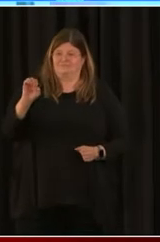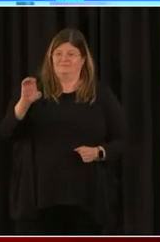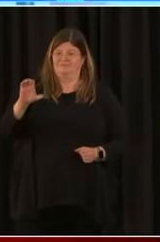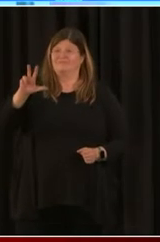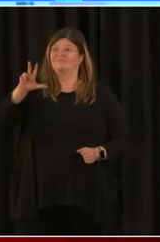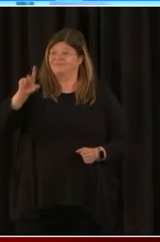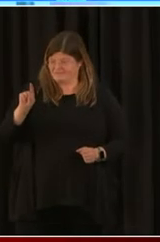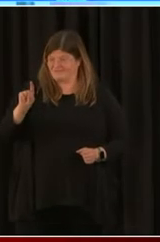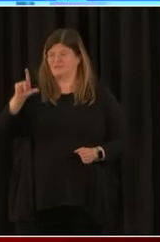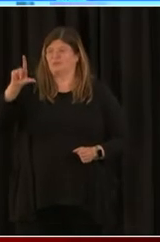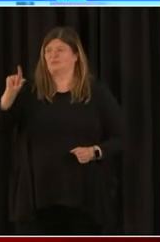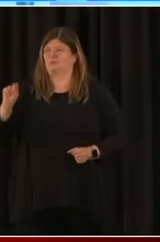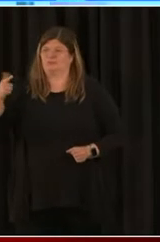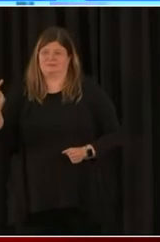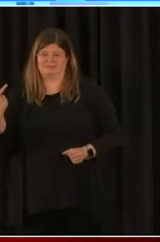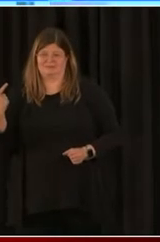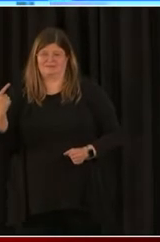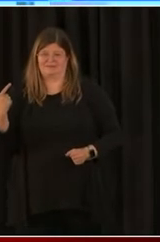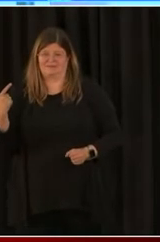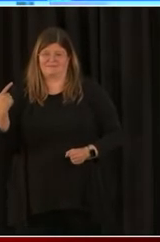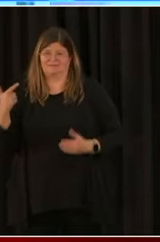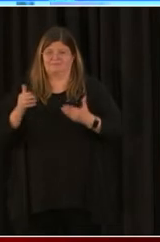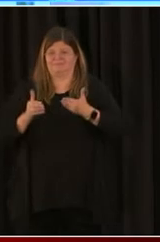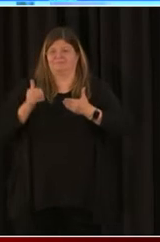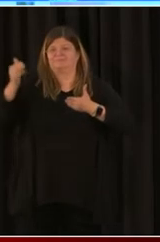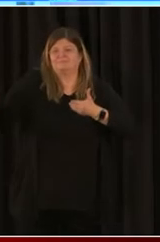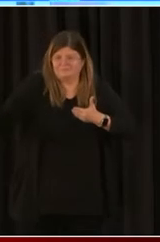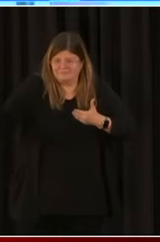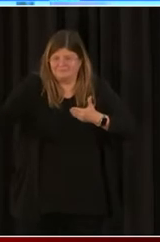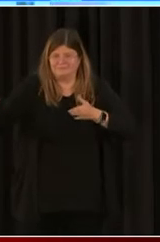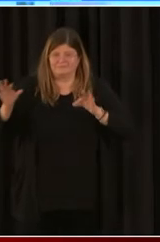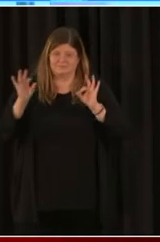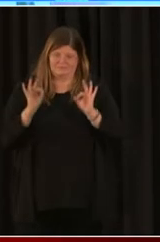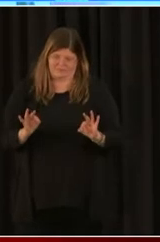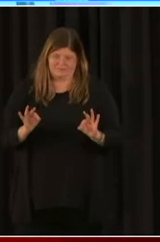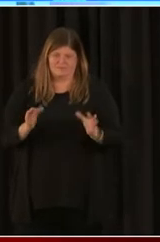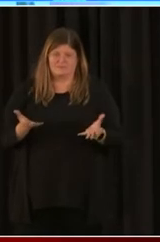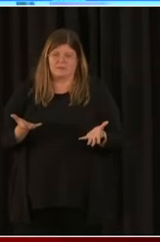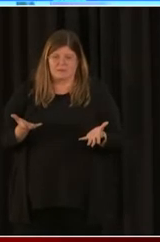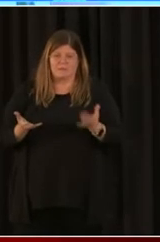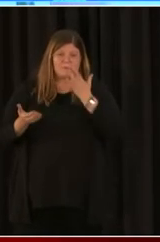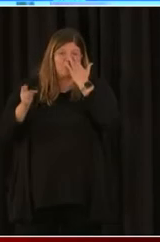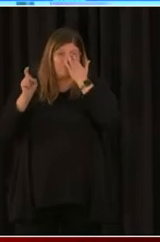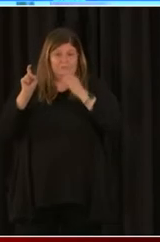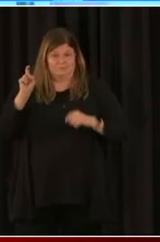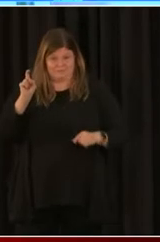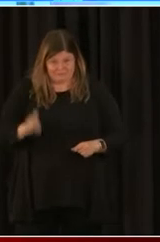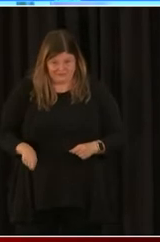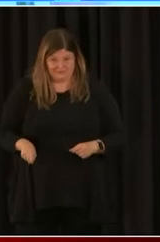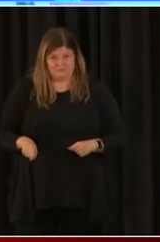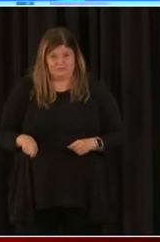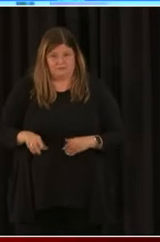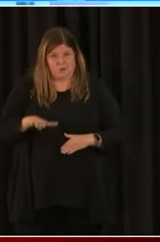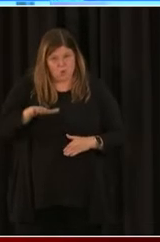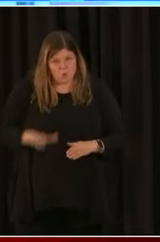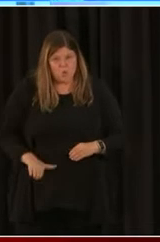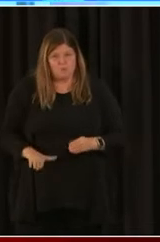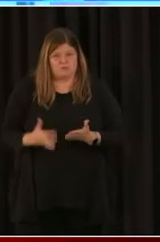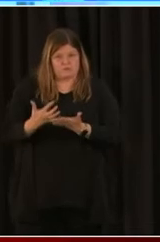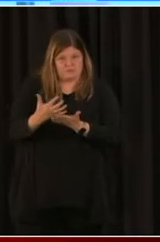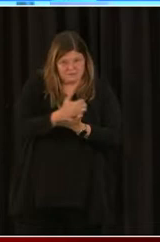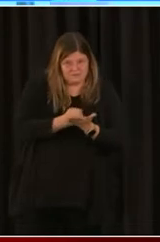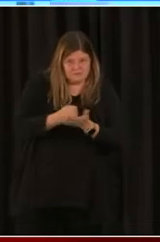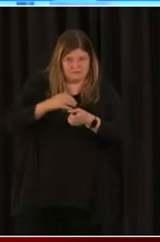2021. And generally, you must be located in a low-income community as defined by